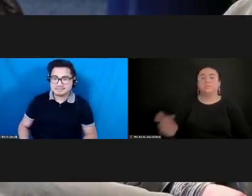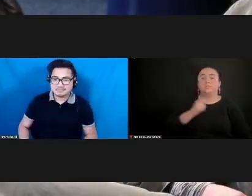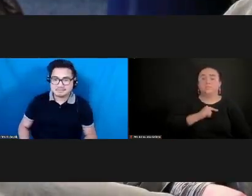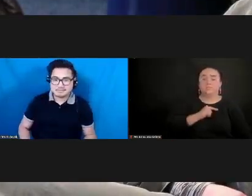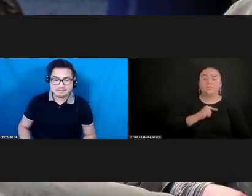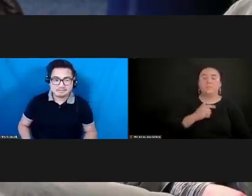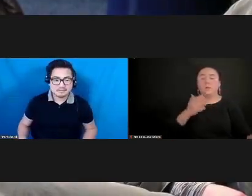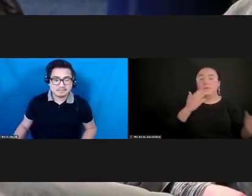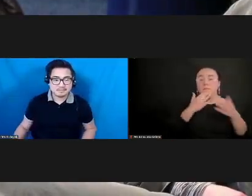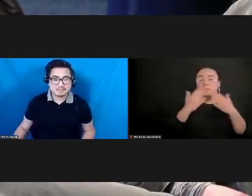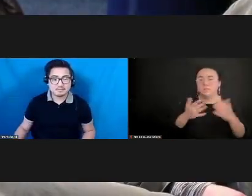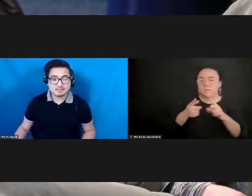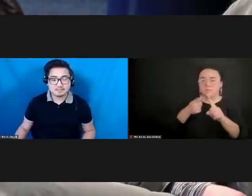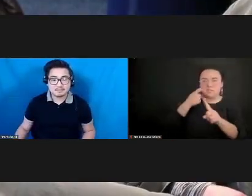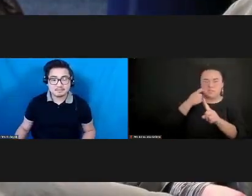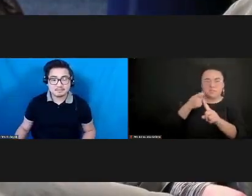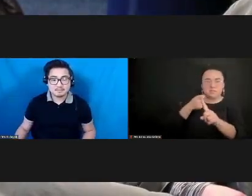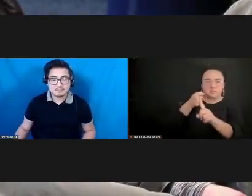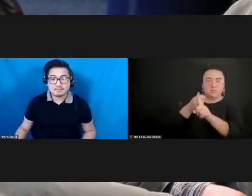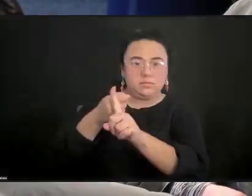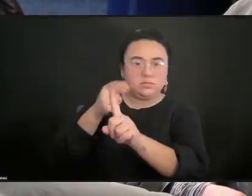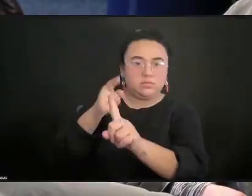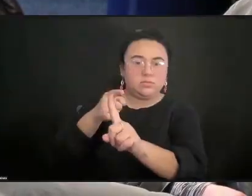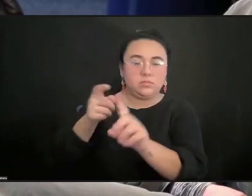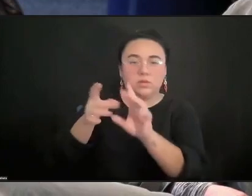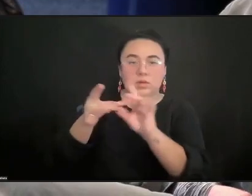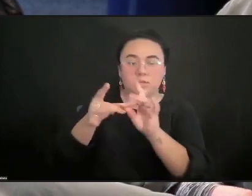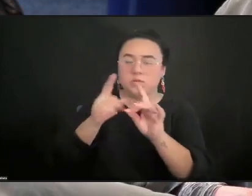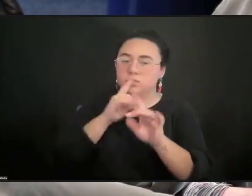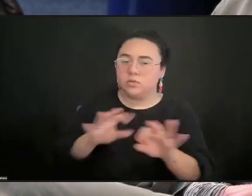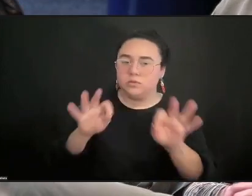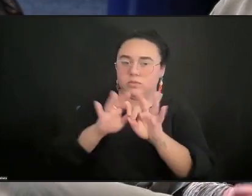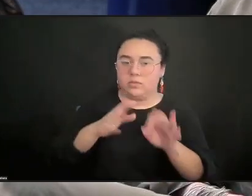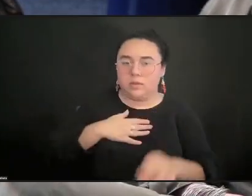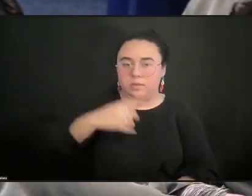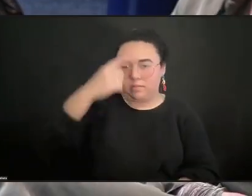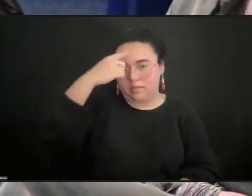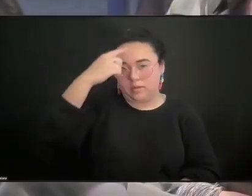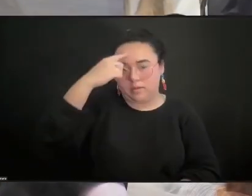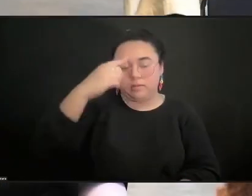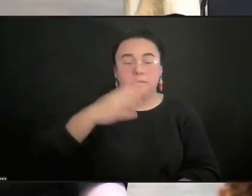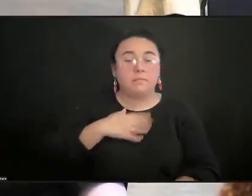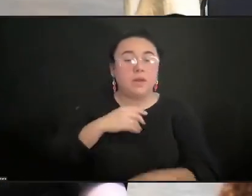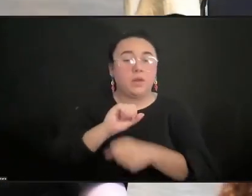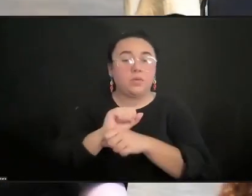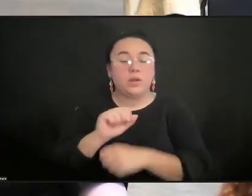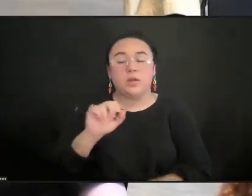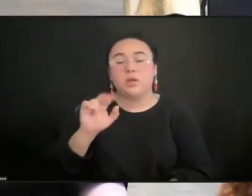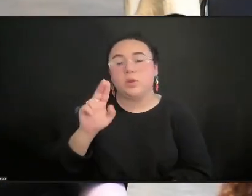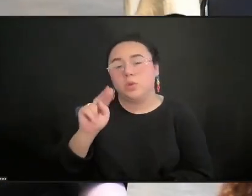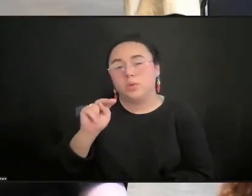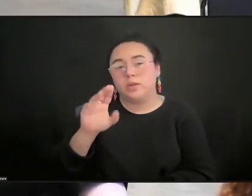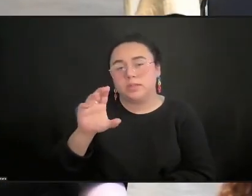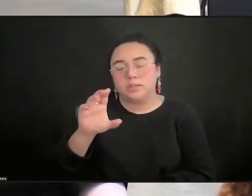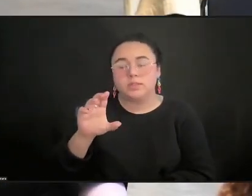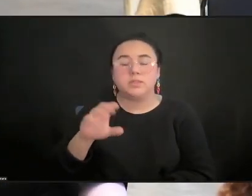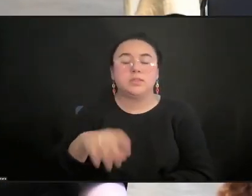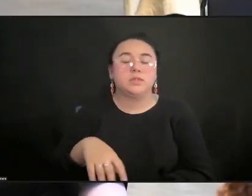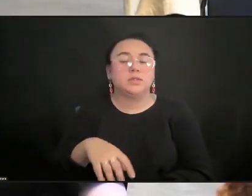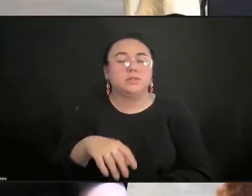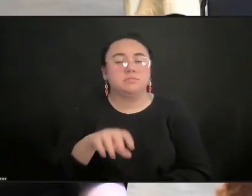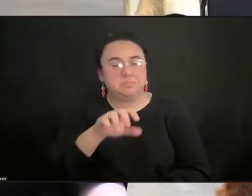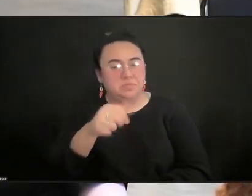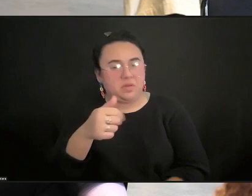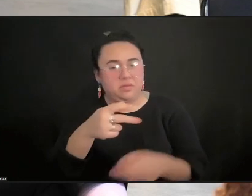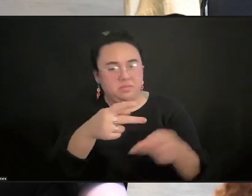critical in my mind, which is the way I've been doing my work, both when I was at UNC but also at Mellon, which is that it all boils down